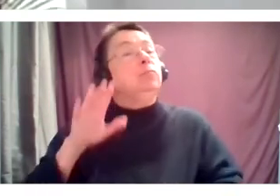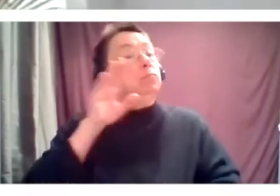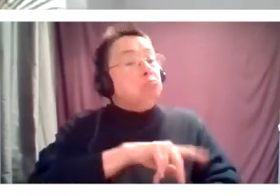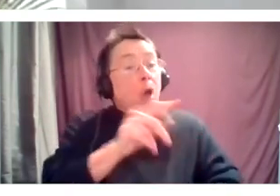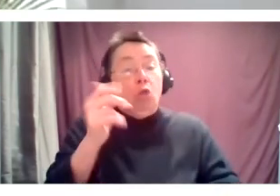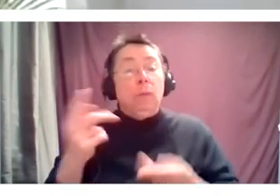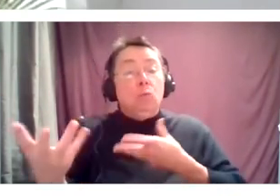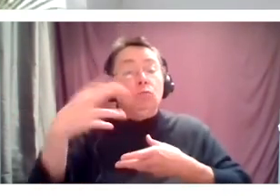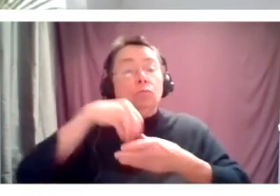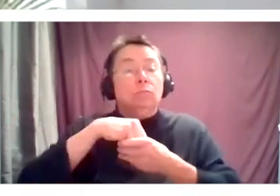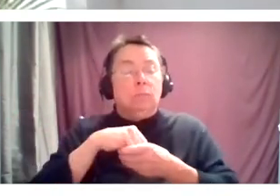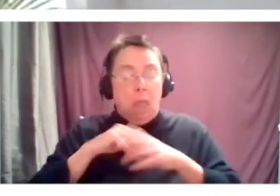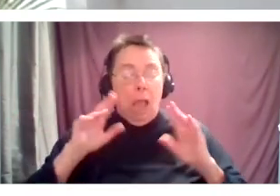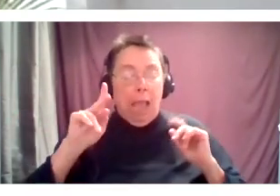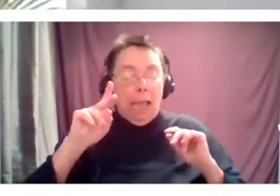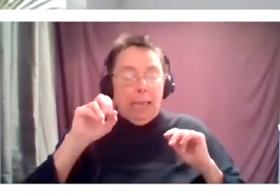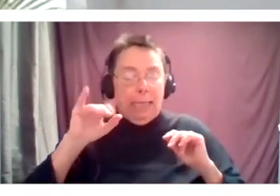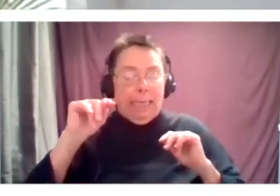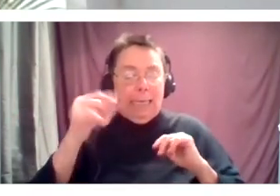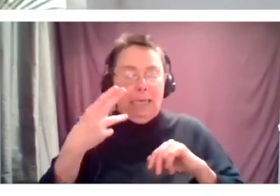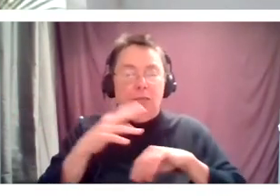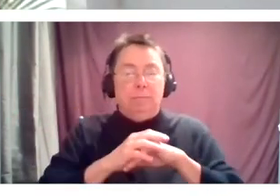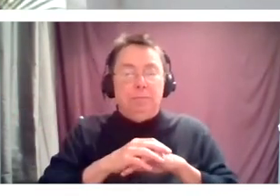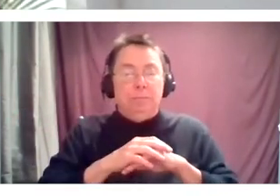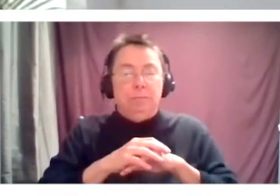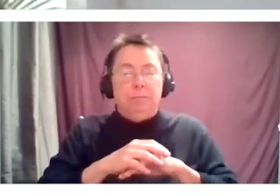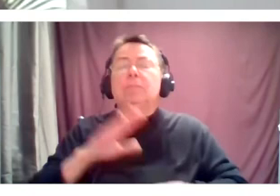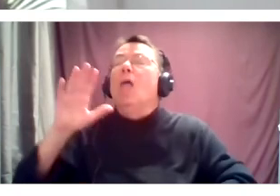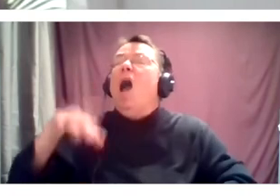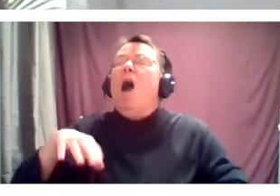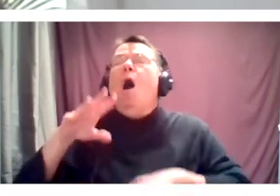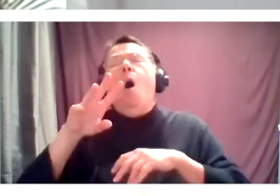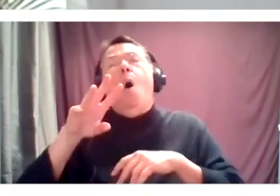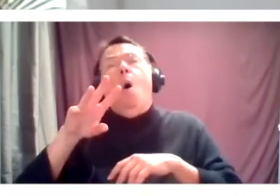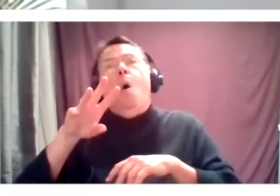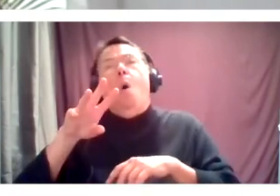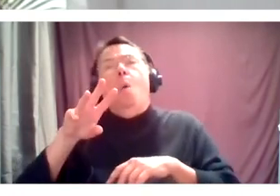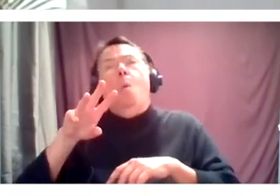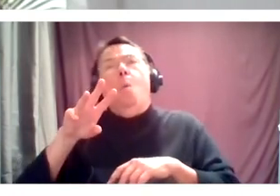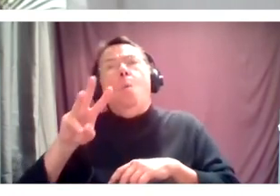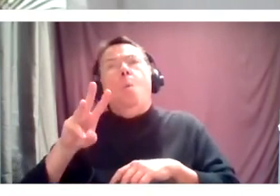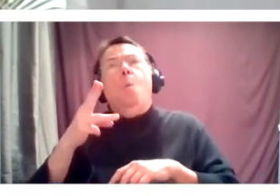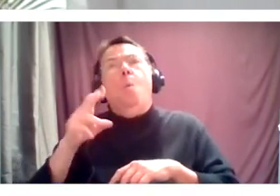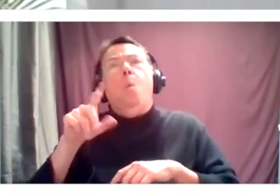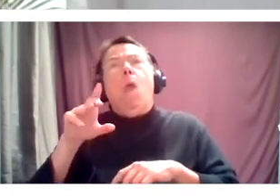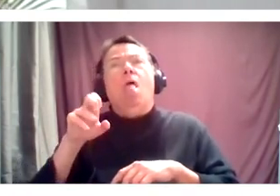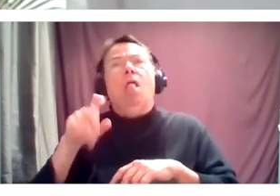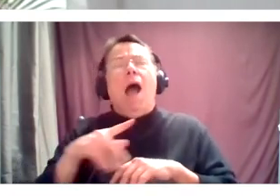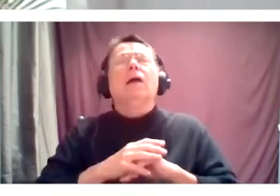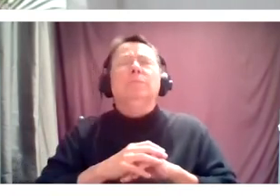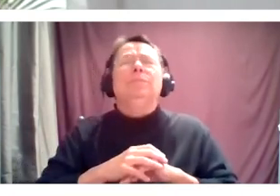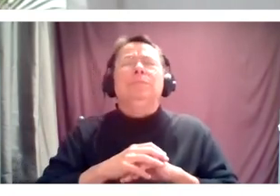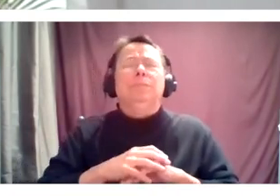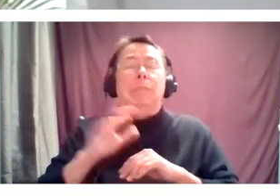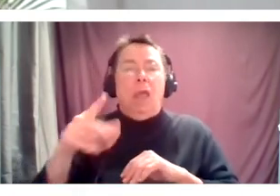Thanks. Thanks. I think from Wheelock, I think we echo you, Waylon. It's seeing those students back in those